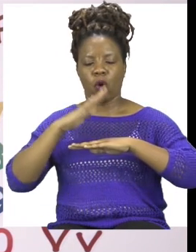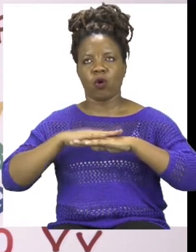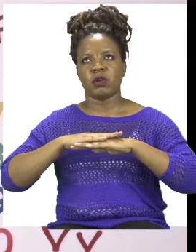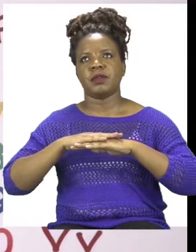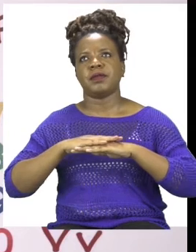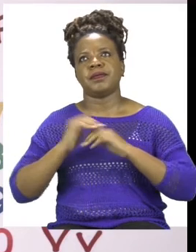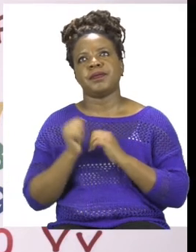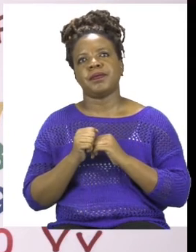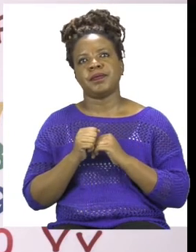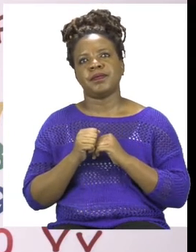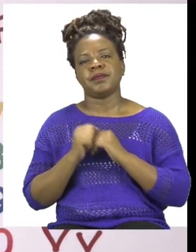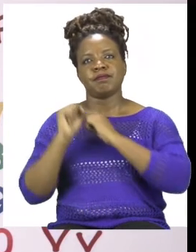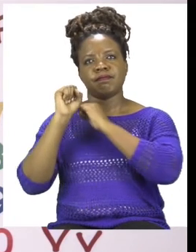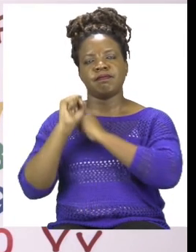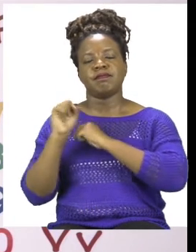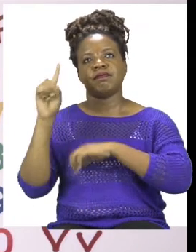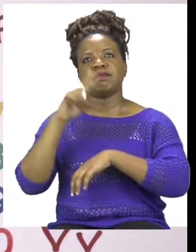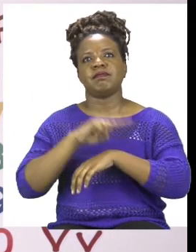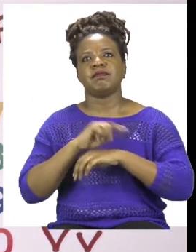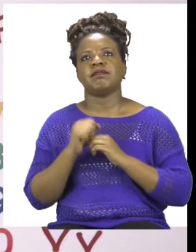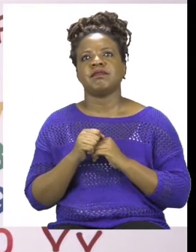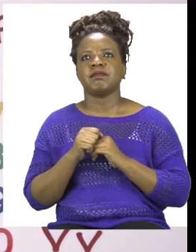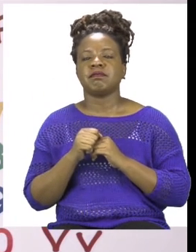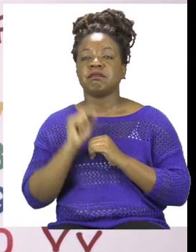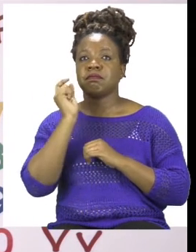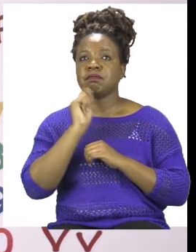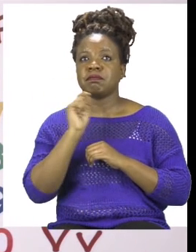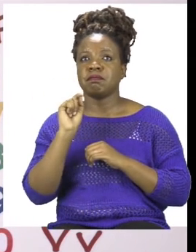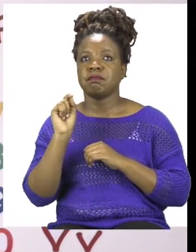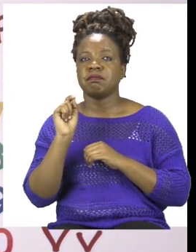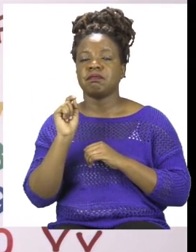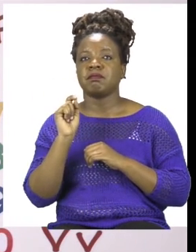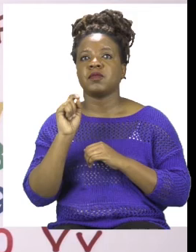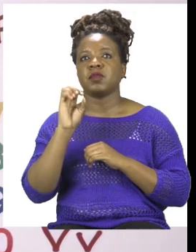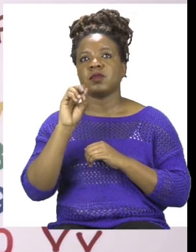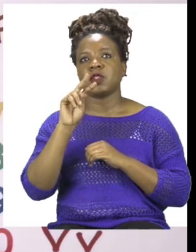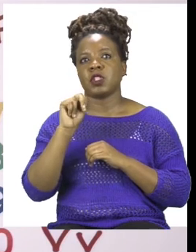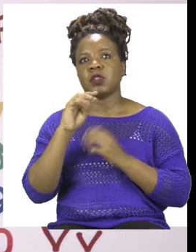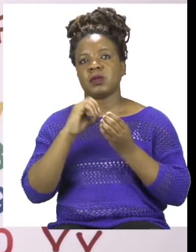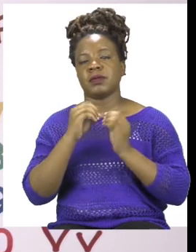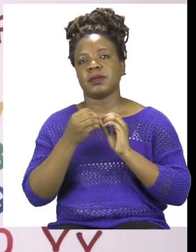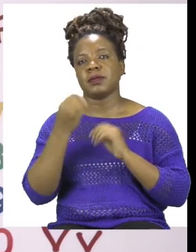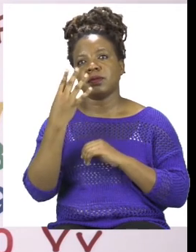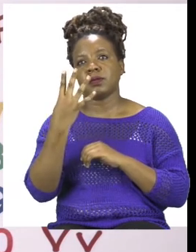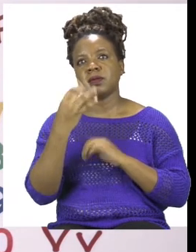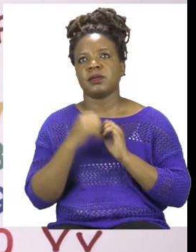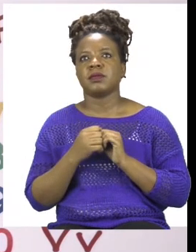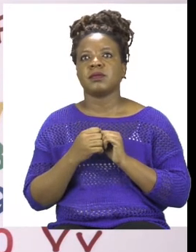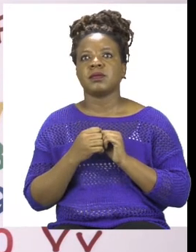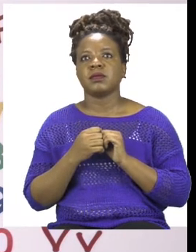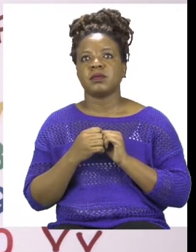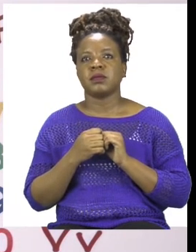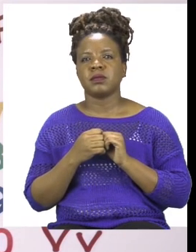Christmas day. So we're going to write our word on and then after writing our word